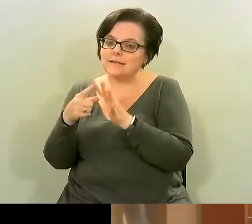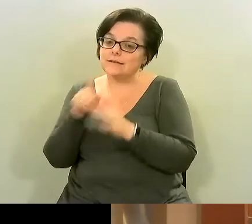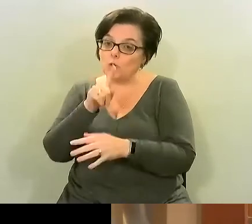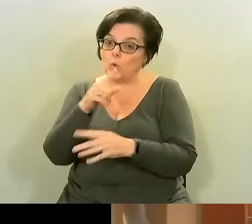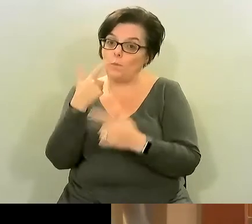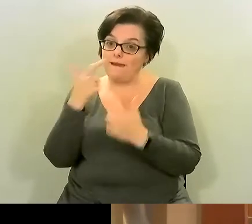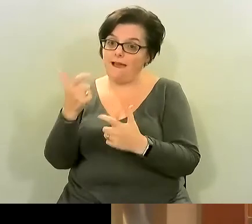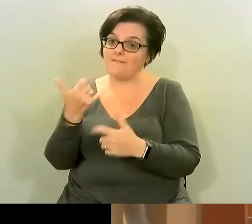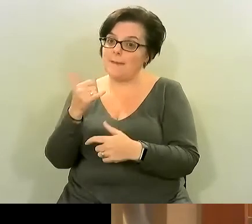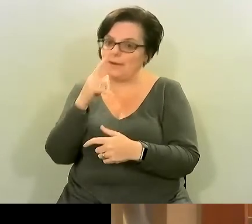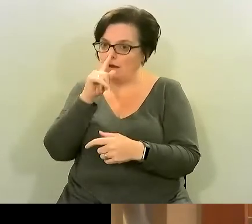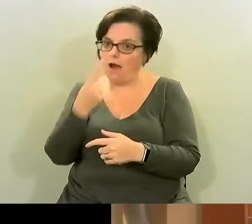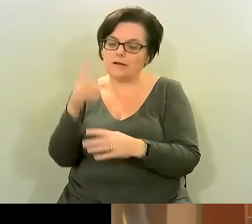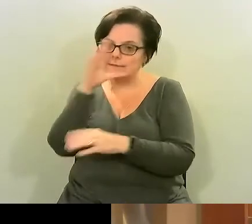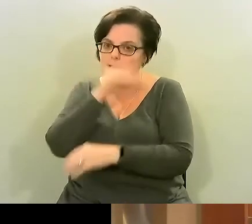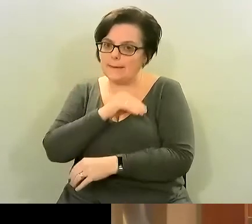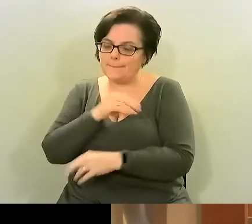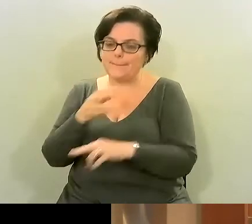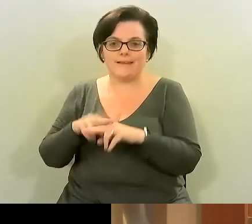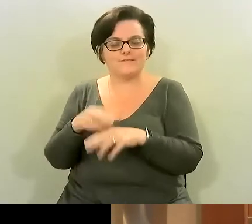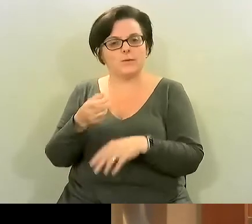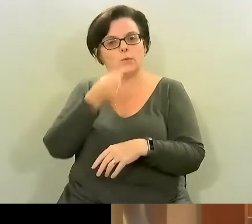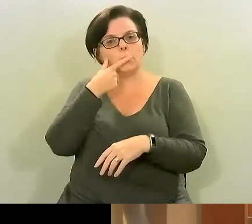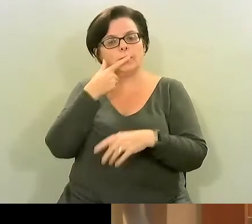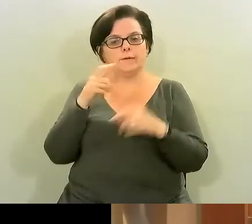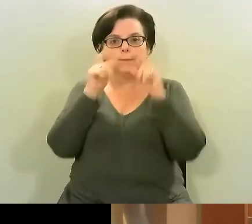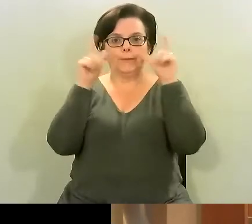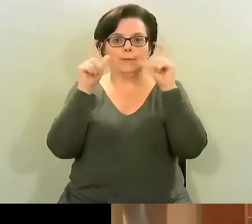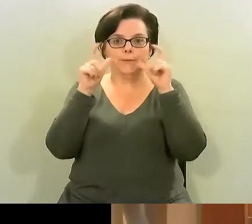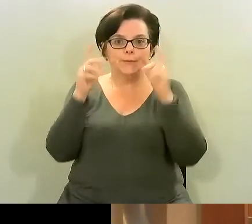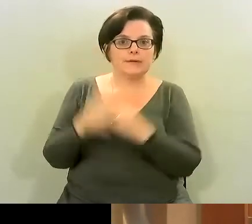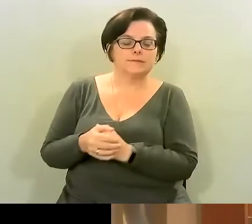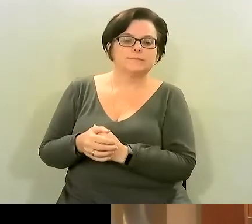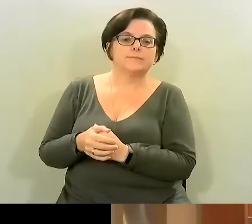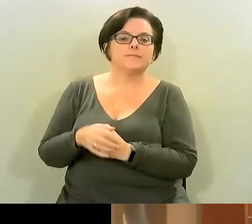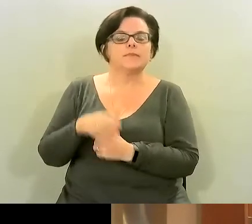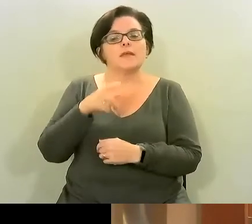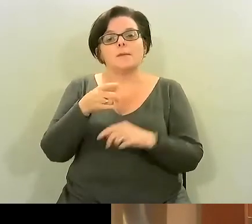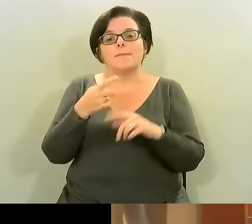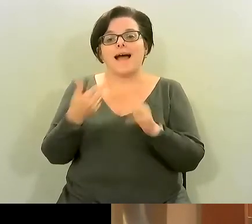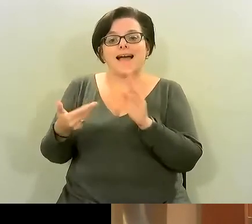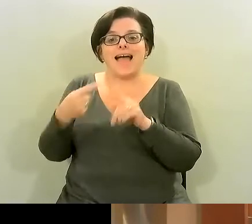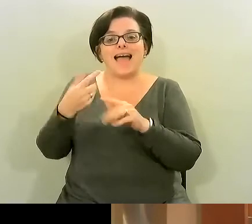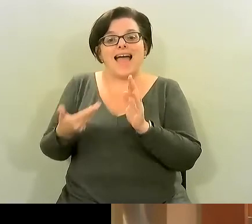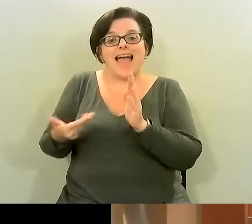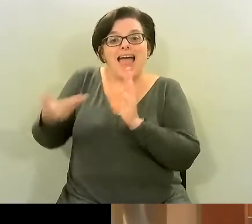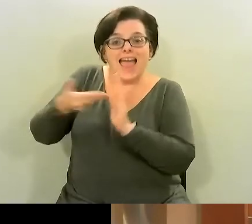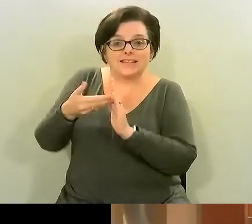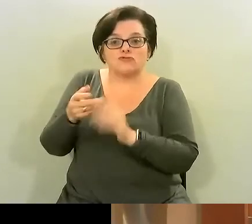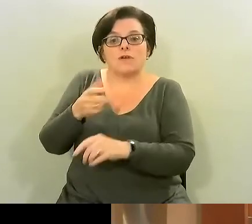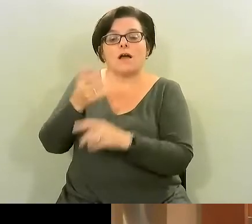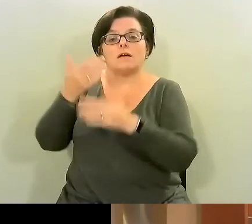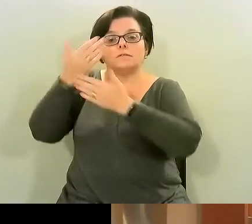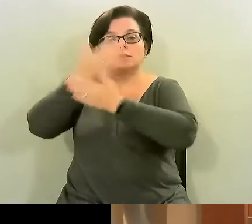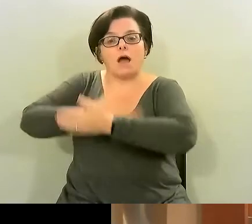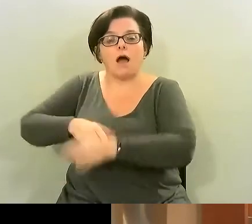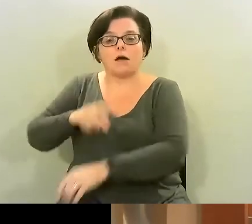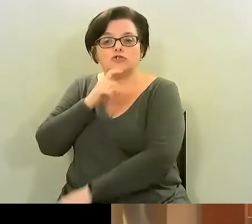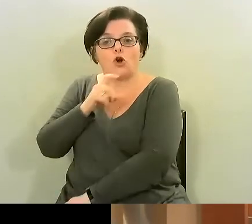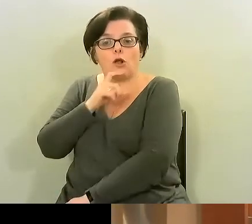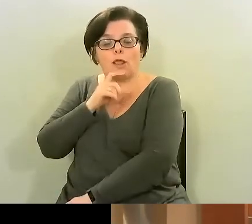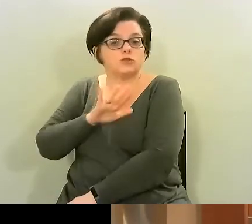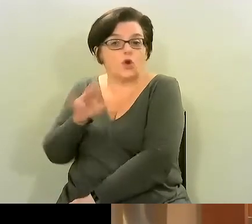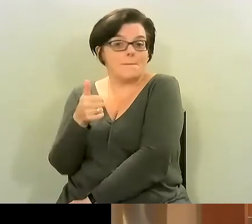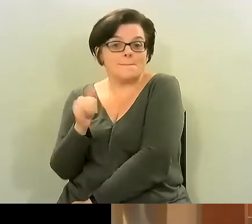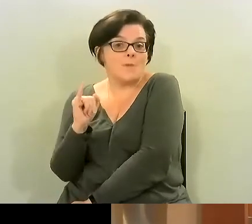sleeping if you're sensitive to caffeine but a piece of extra dark chocolate is not the worst thing it's actually good for your